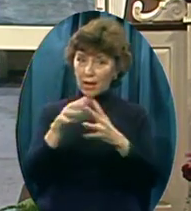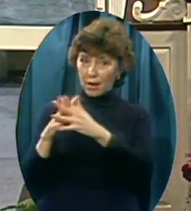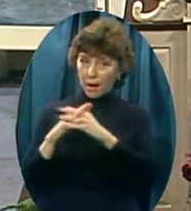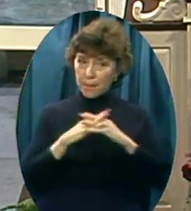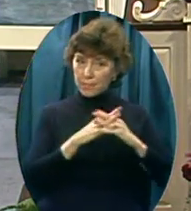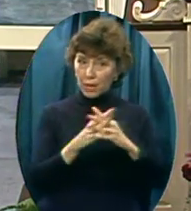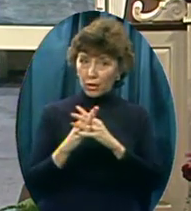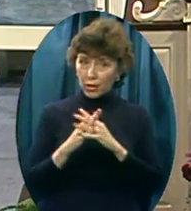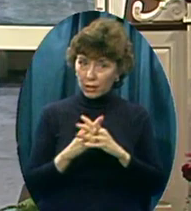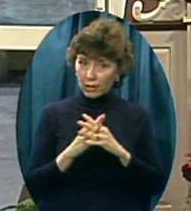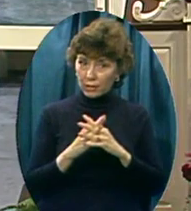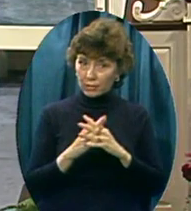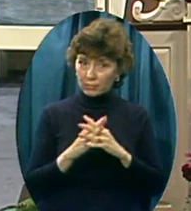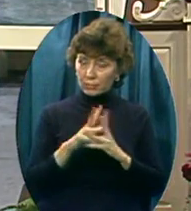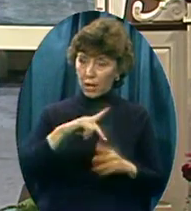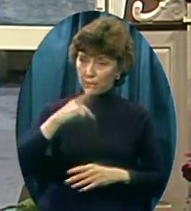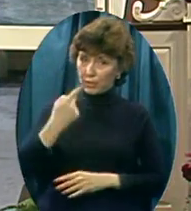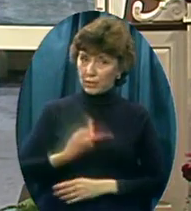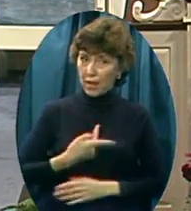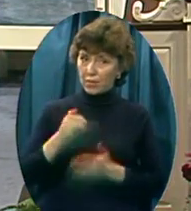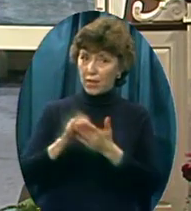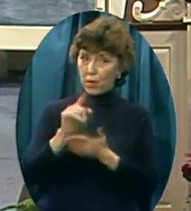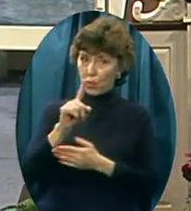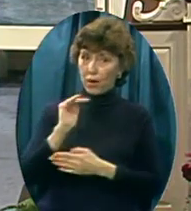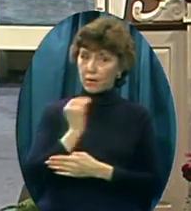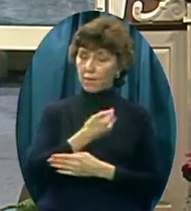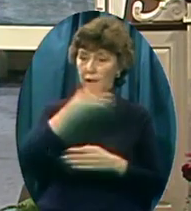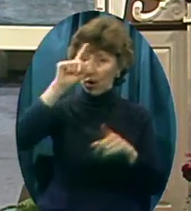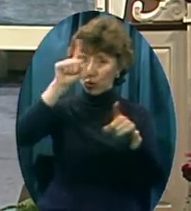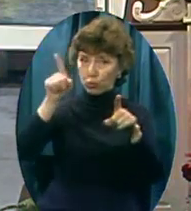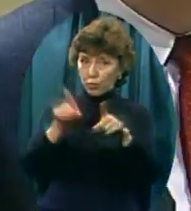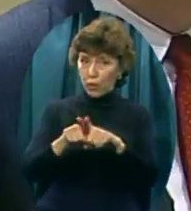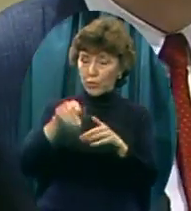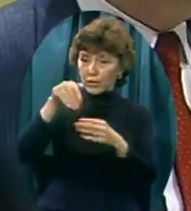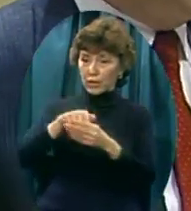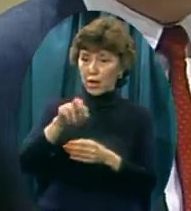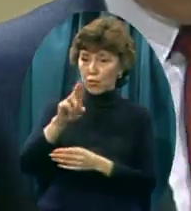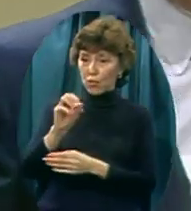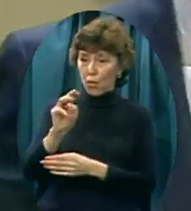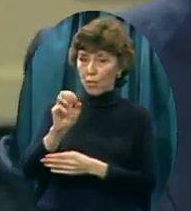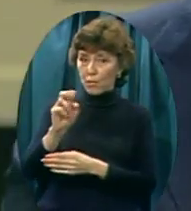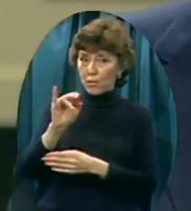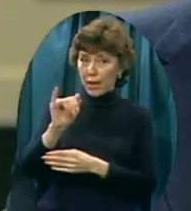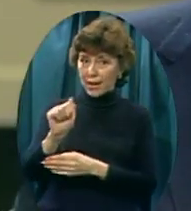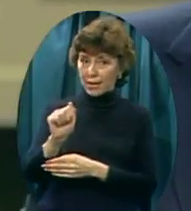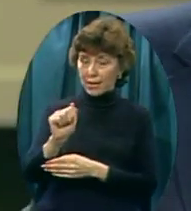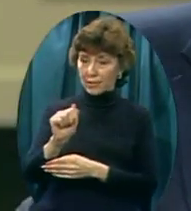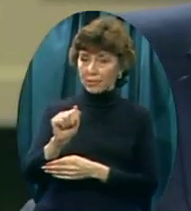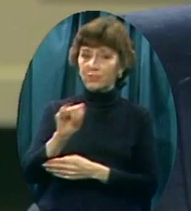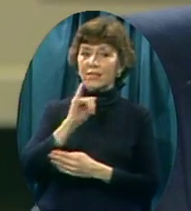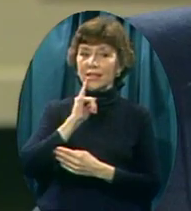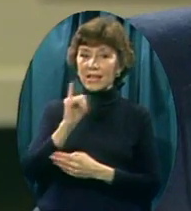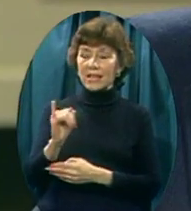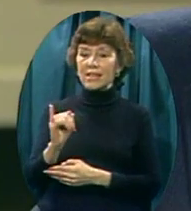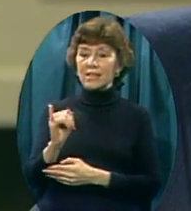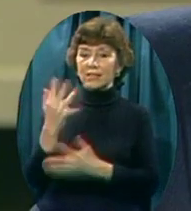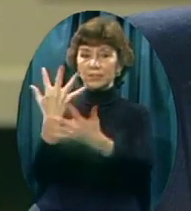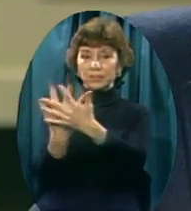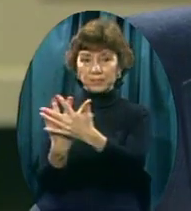Is being tried For giving A Bible study book To one of his deacons That's inhuman That's pagan